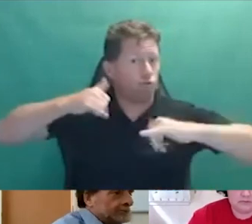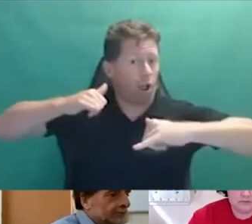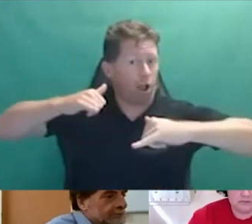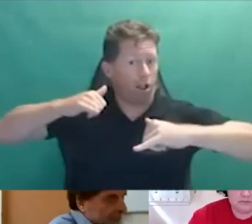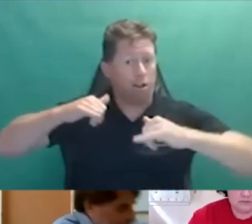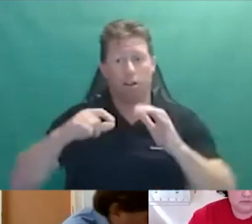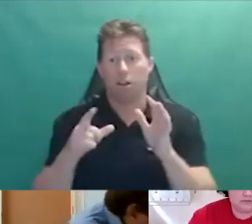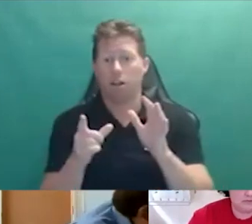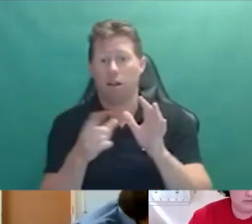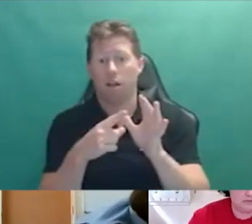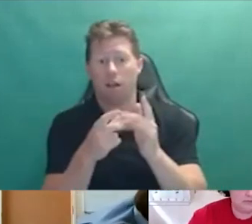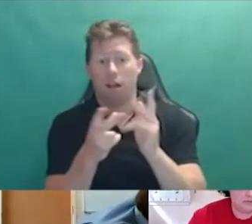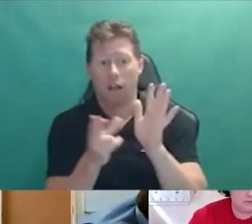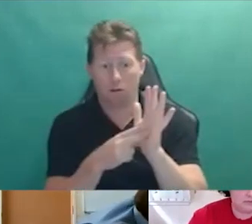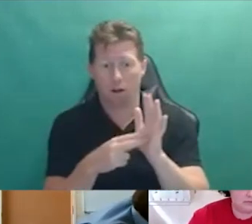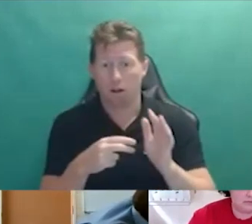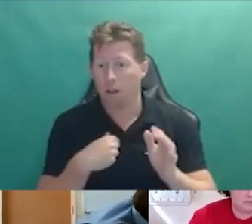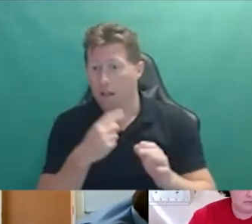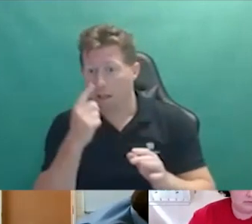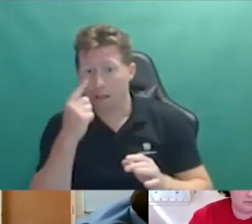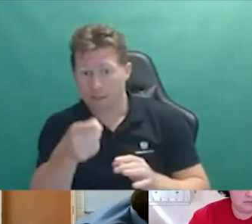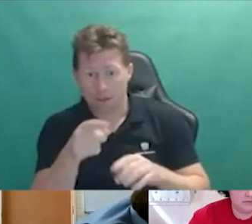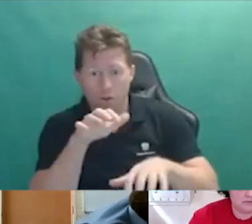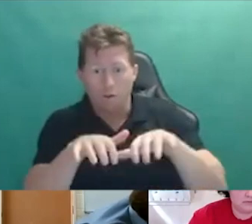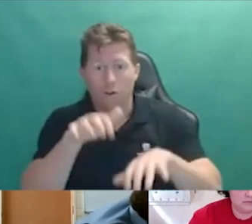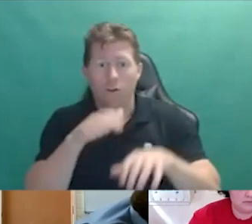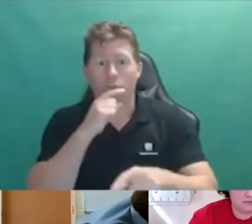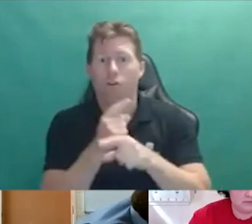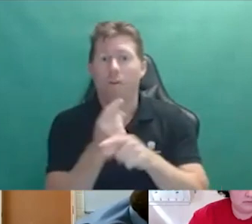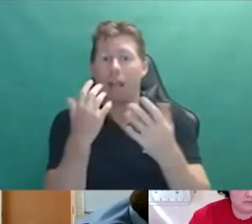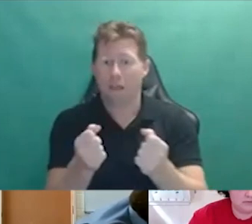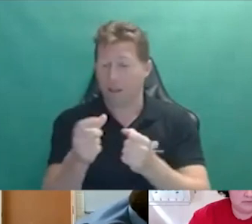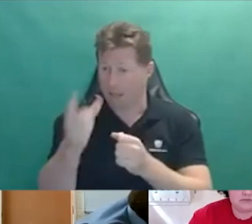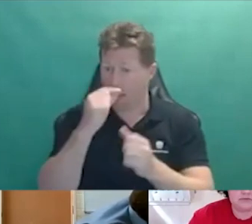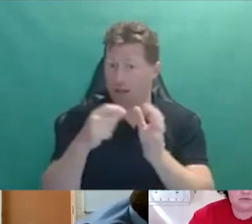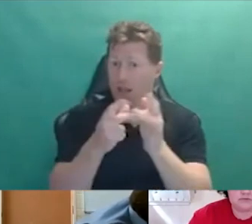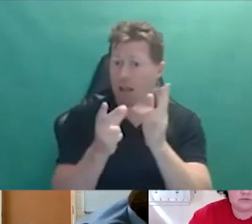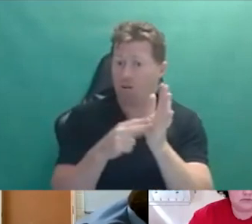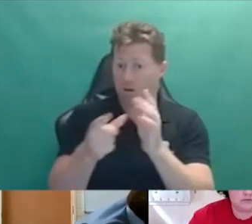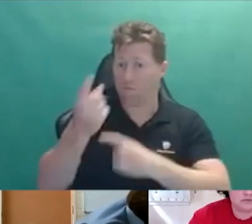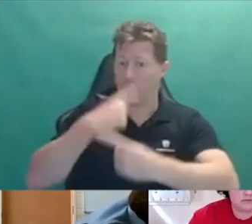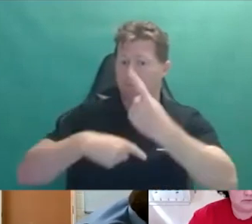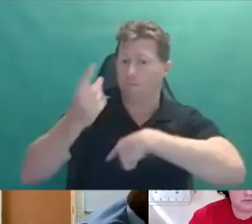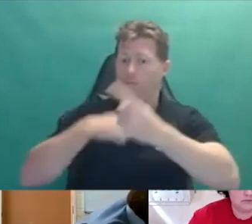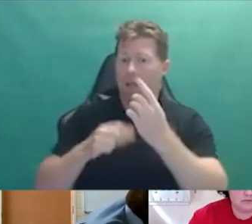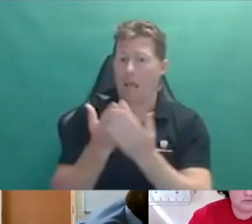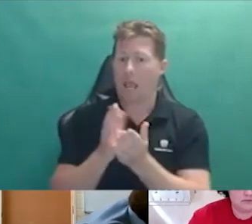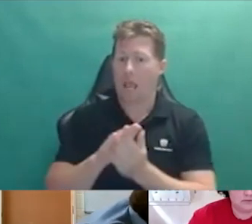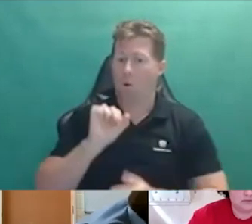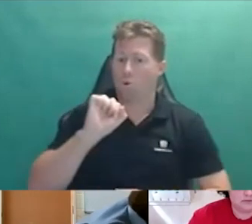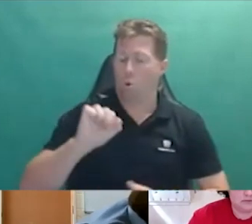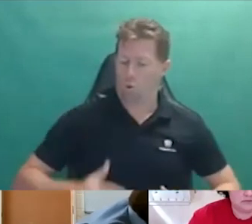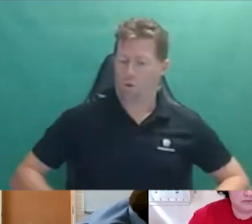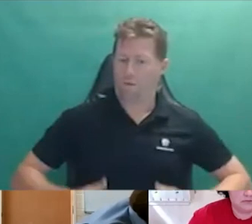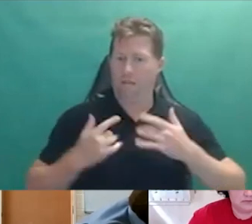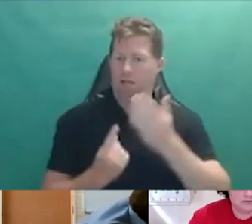and I can see you've made a comment there so you're there. Could you briefly tell us how your experience of the